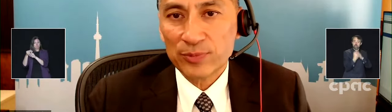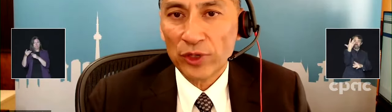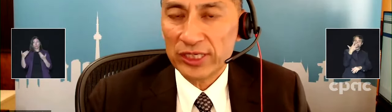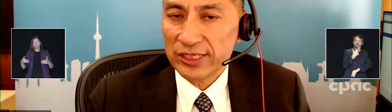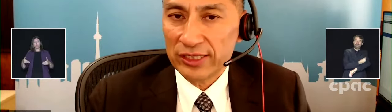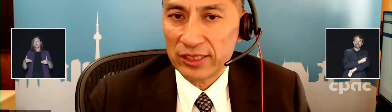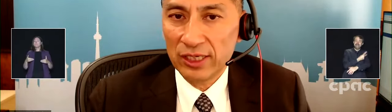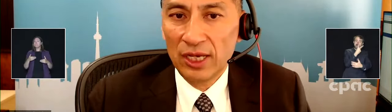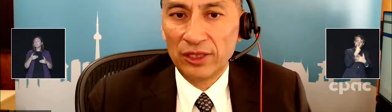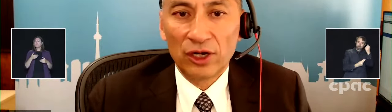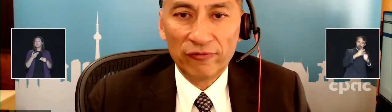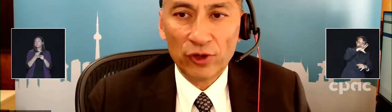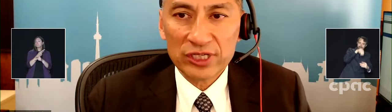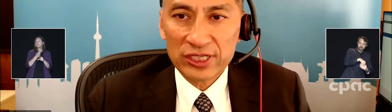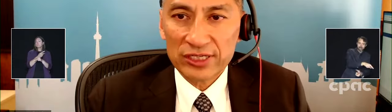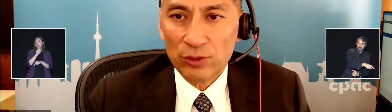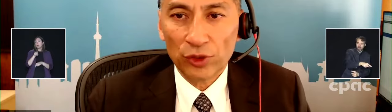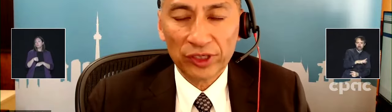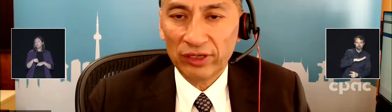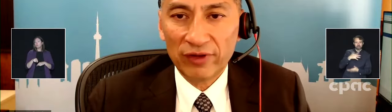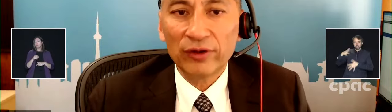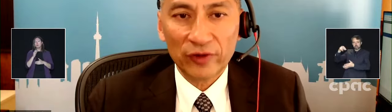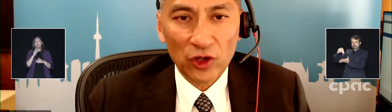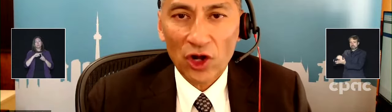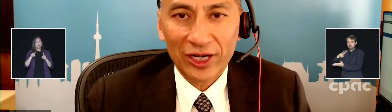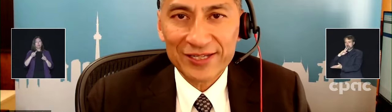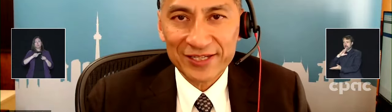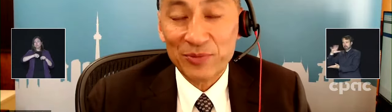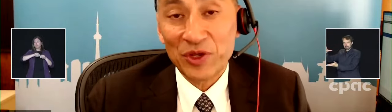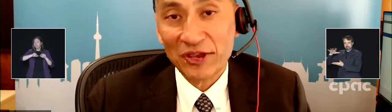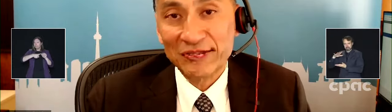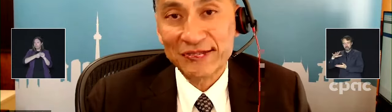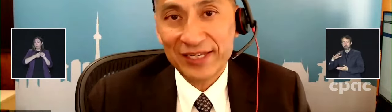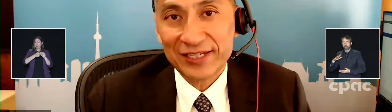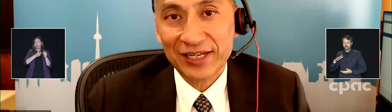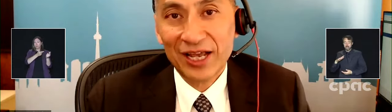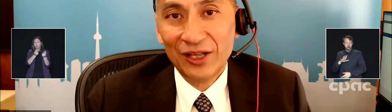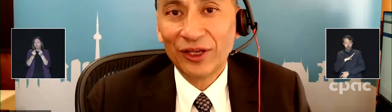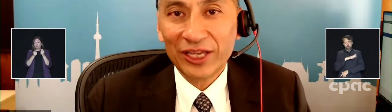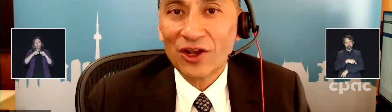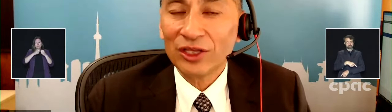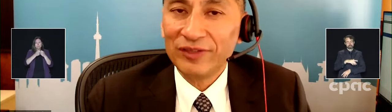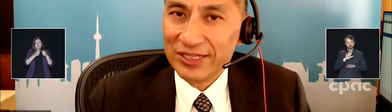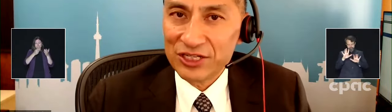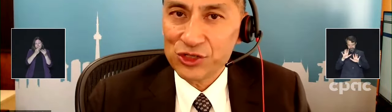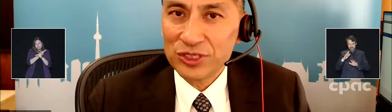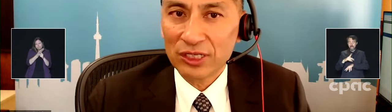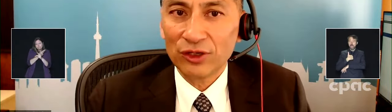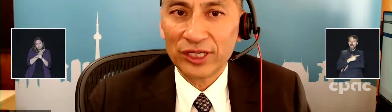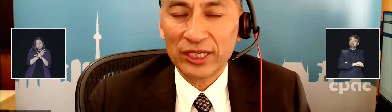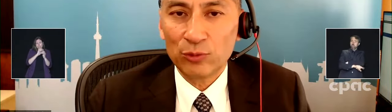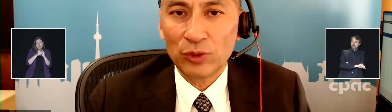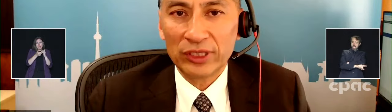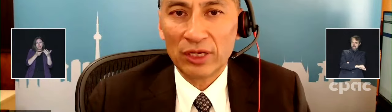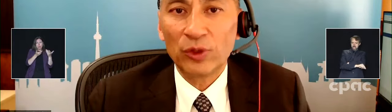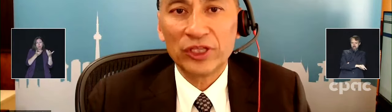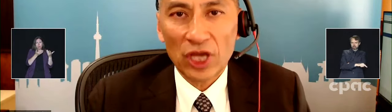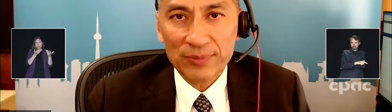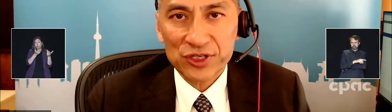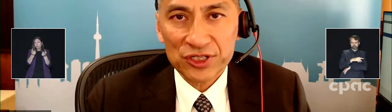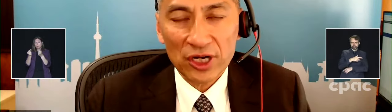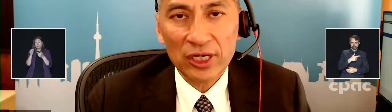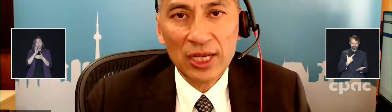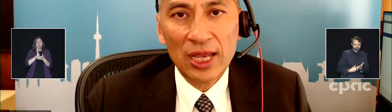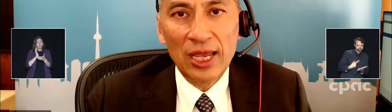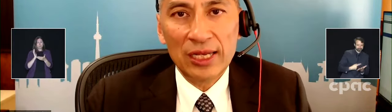can say at this point is that there are folks, as they say, working very, very hard, as they say, behind the scenes, looking at all of these issues and looking at what the